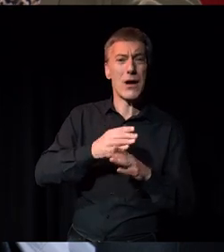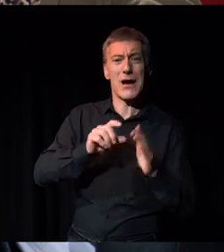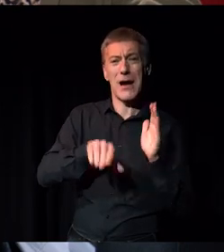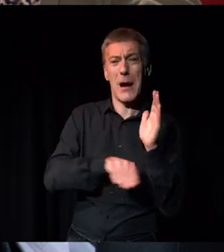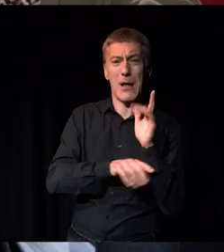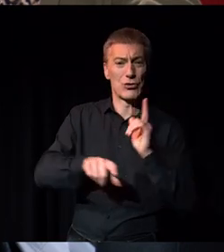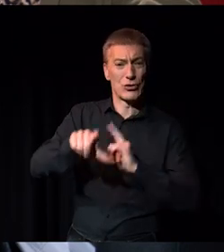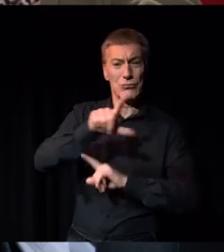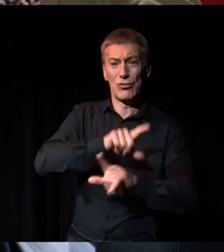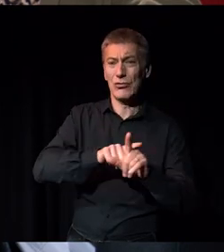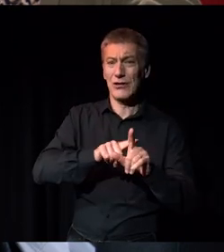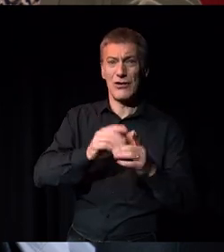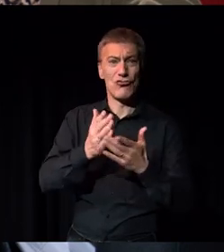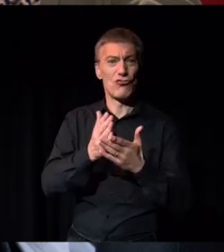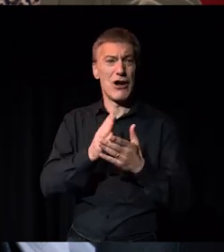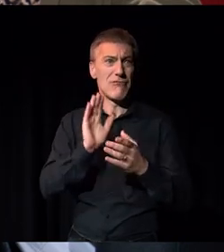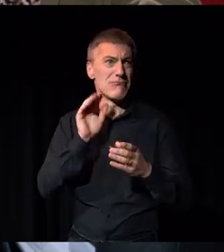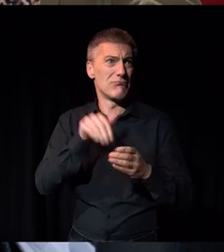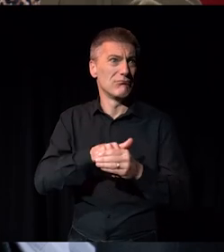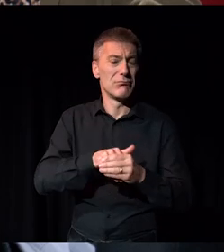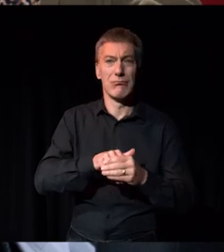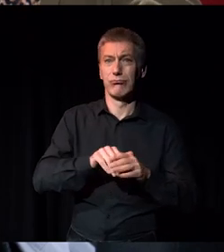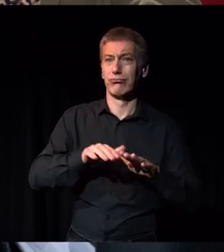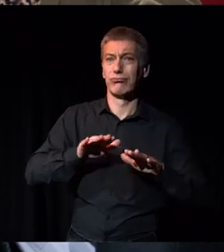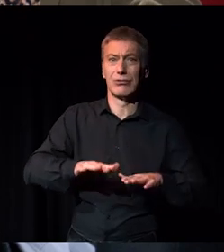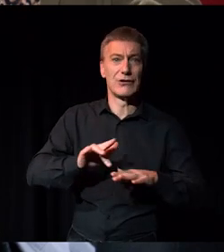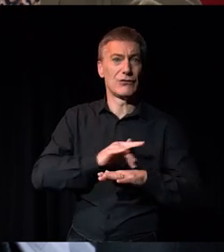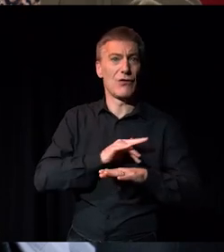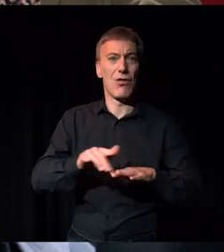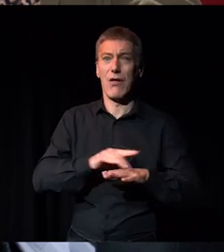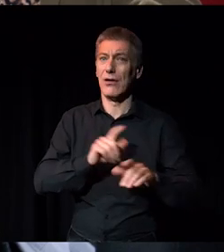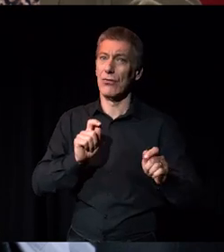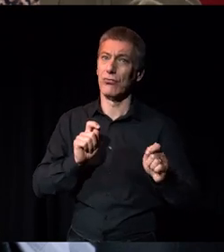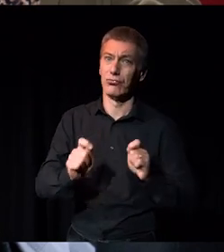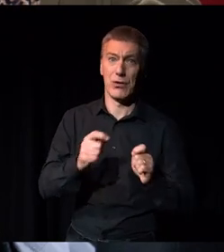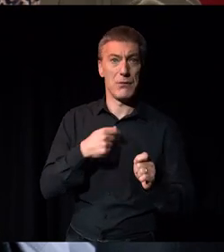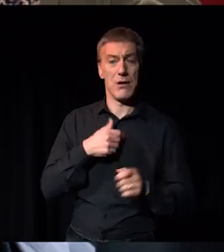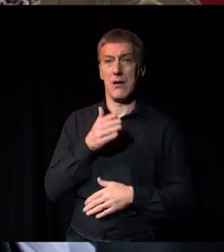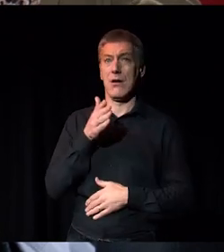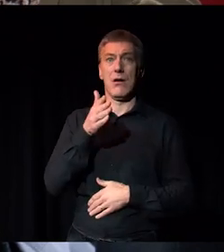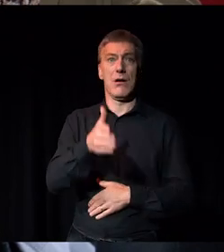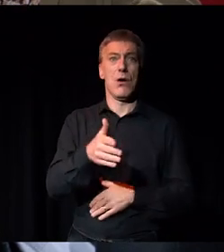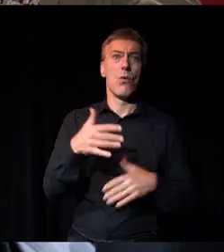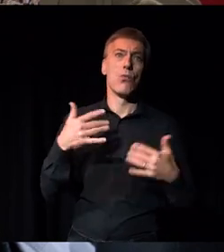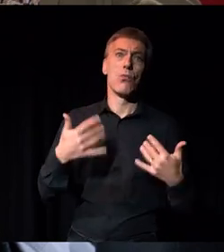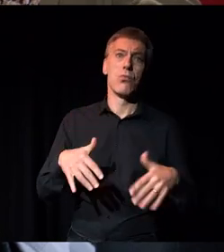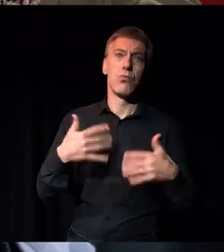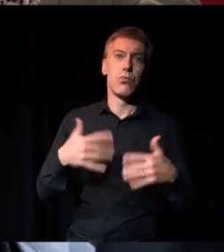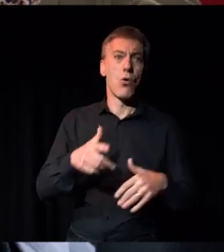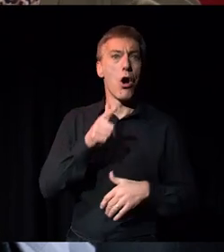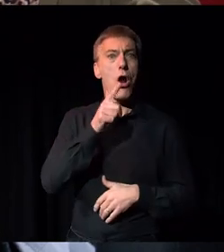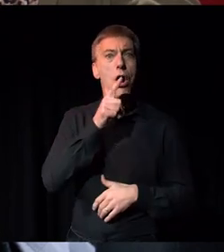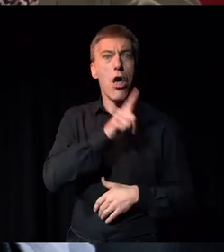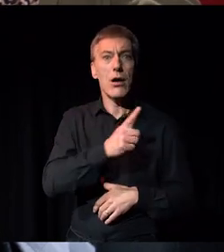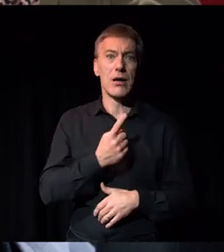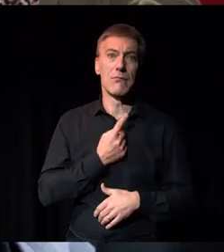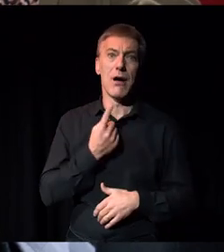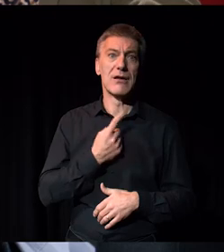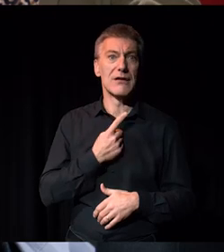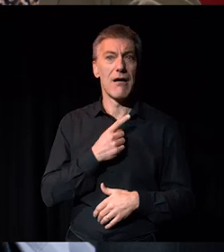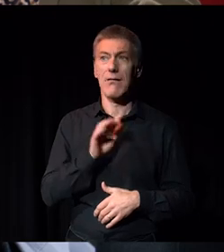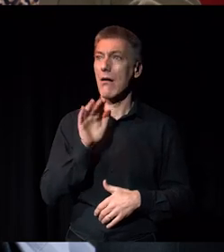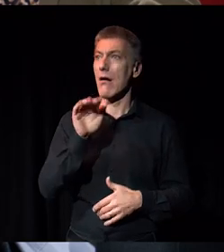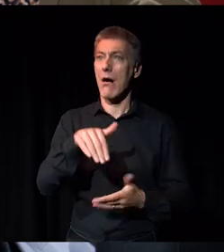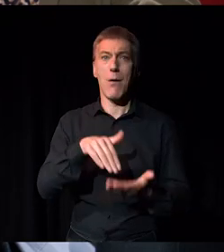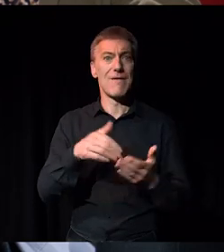Joan Little would revolutionise British theatre. And so that was the space I was walking into. And I felt incredibly lucky, actually, to walk into a